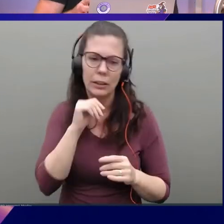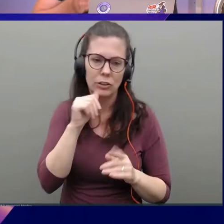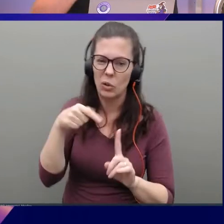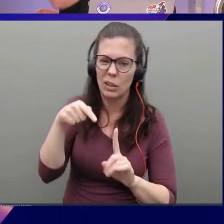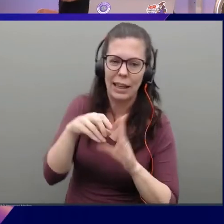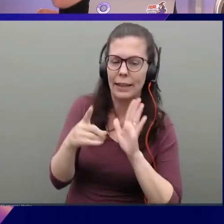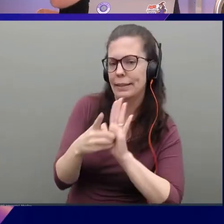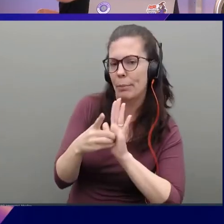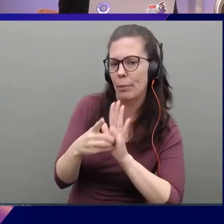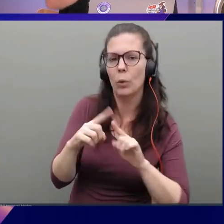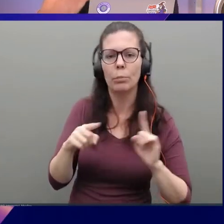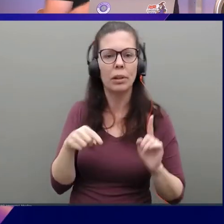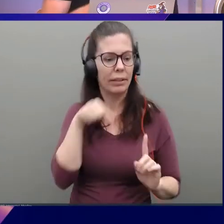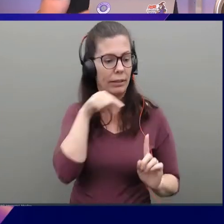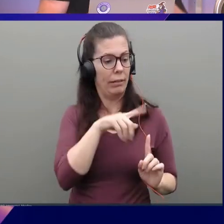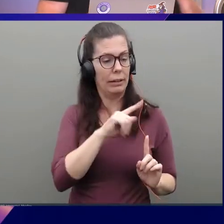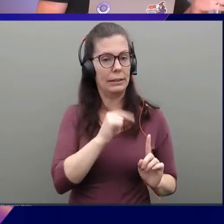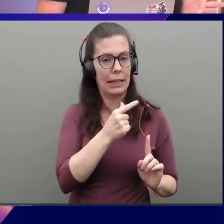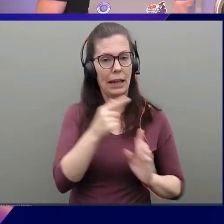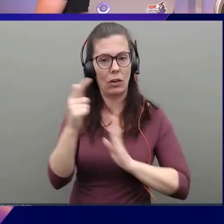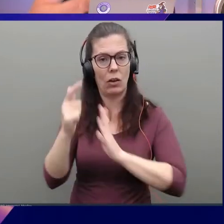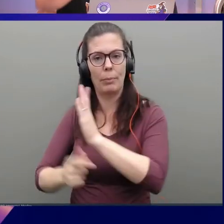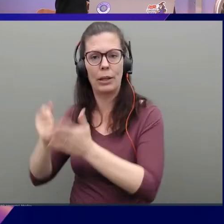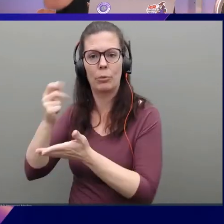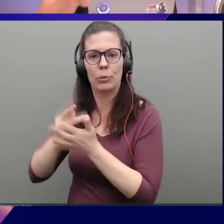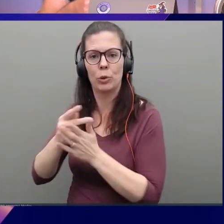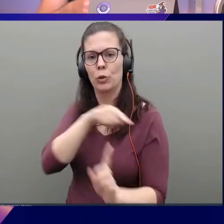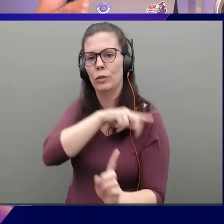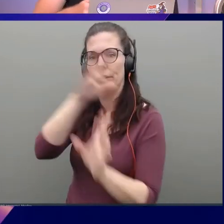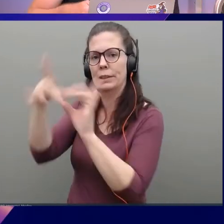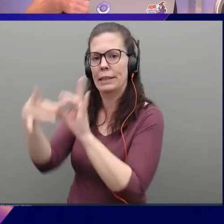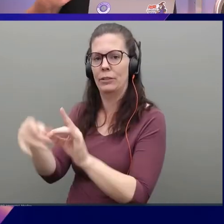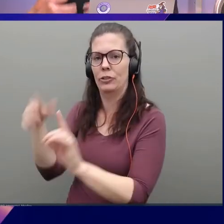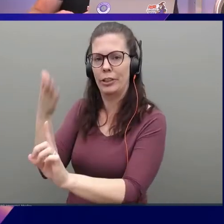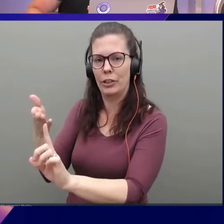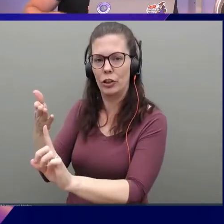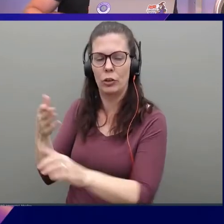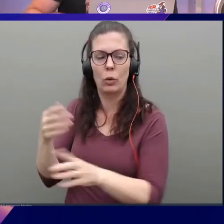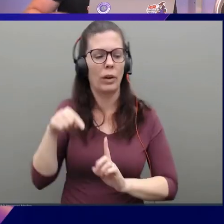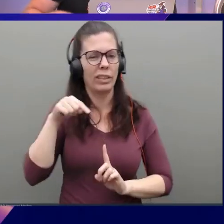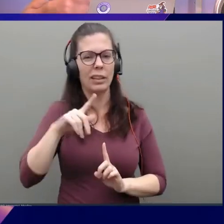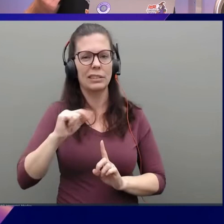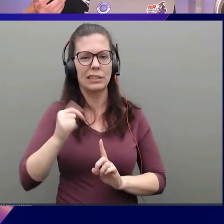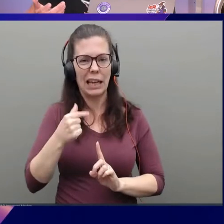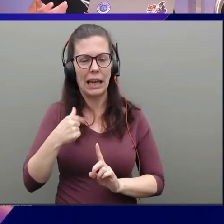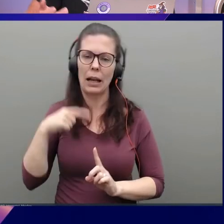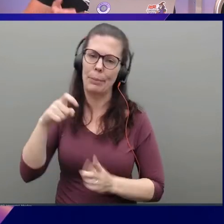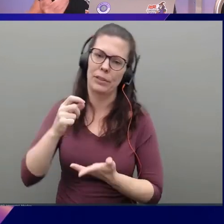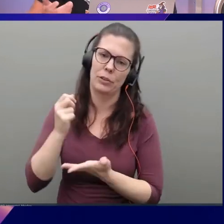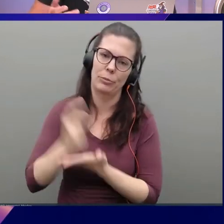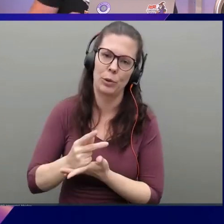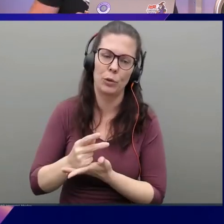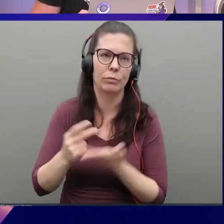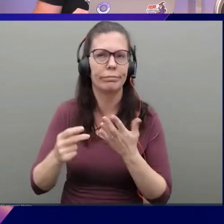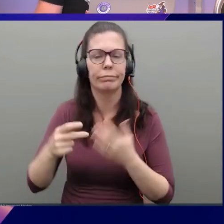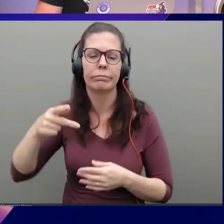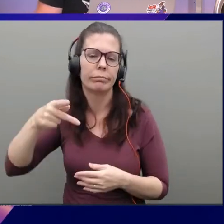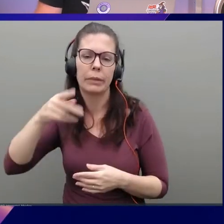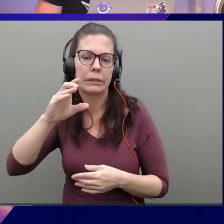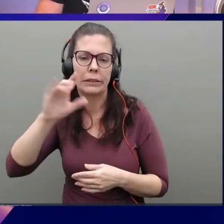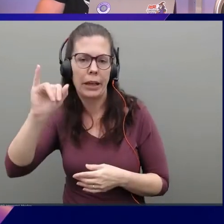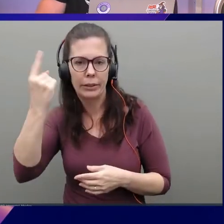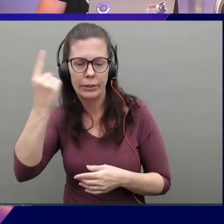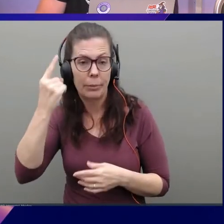can say that, like, this tag automatically gets approved and goes here. This tag, I have to approve it because, I don't know, it's tagged with PCI or whatever. And does